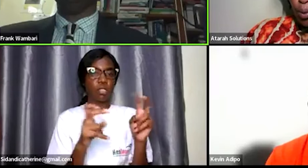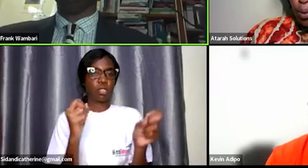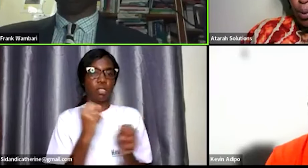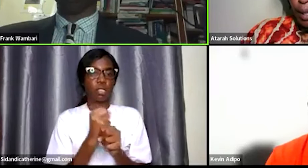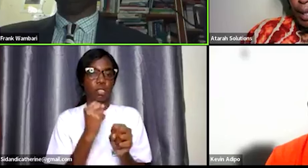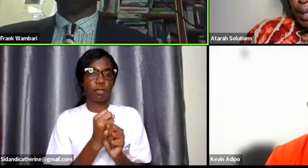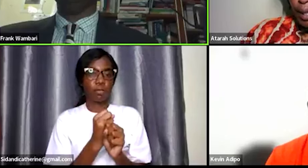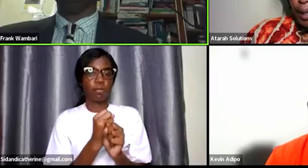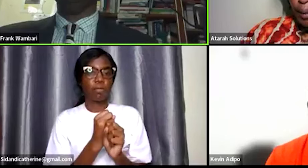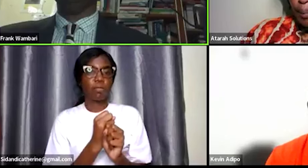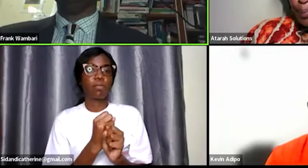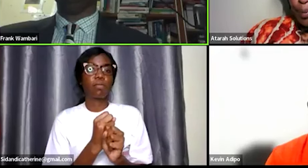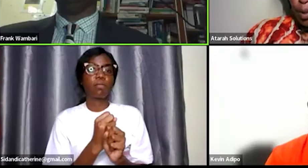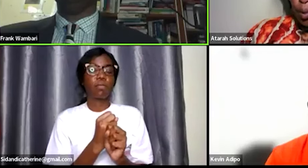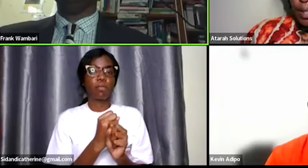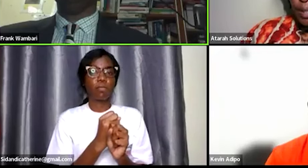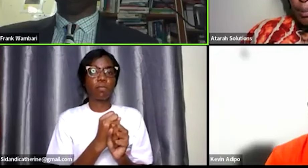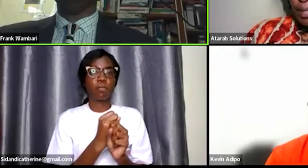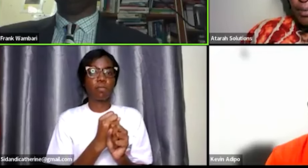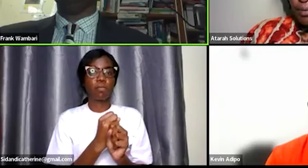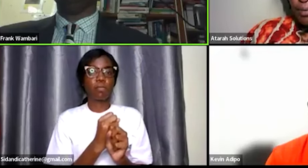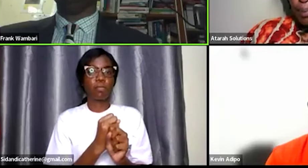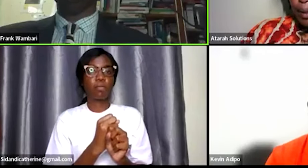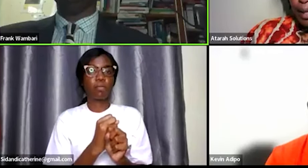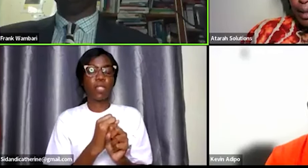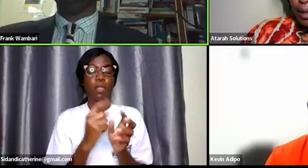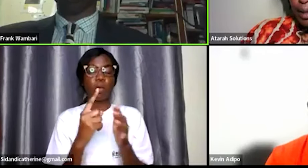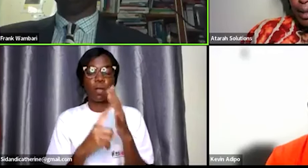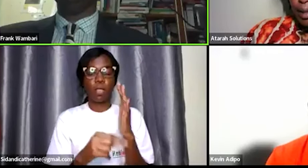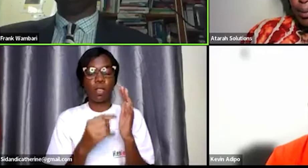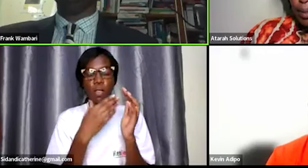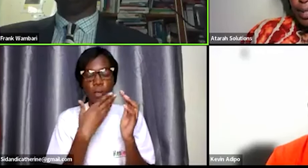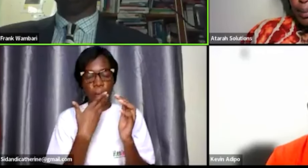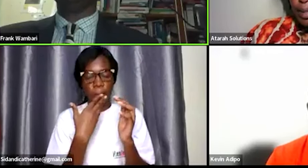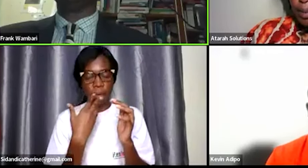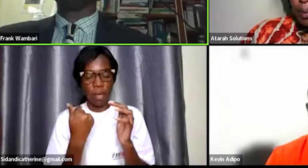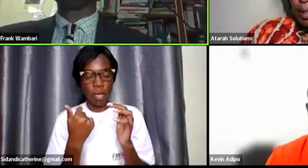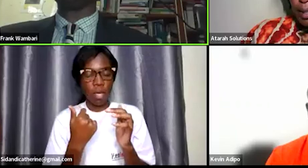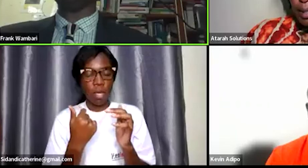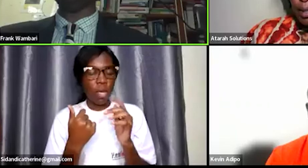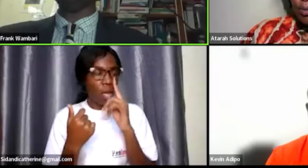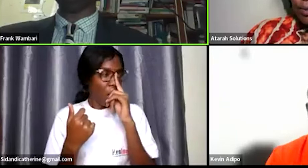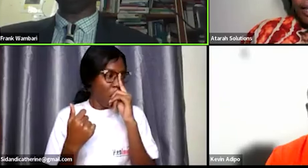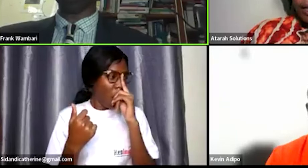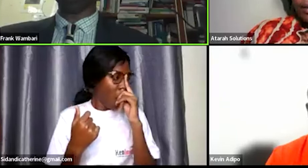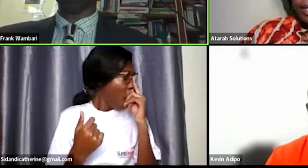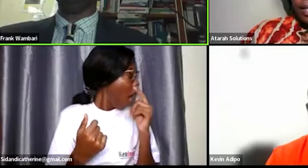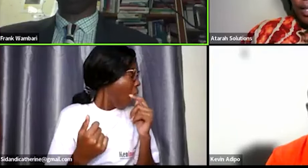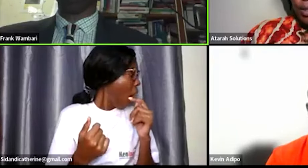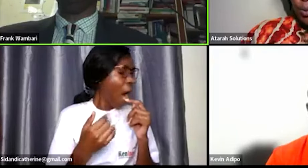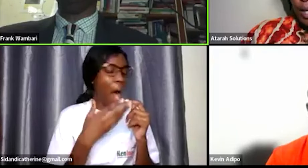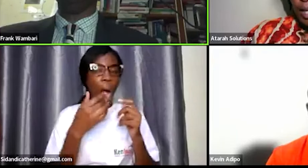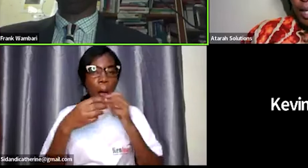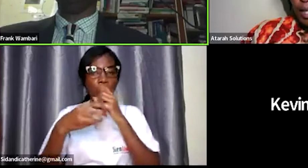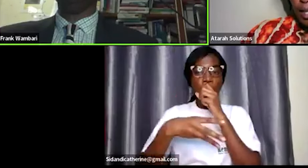yeah um what is the best path what is the best path to find a career